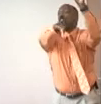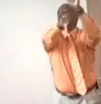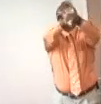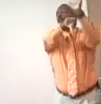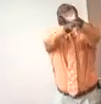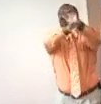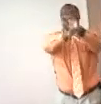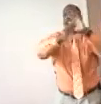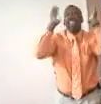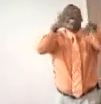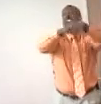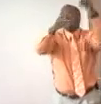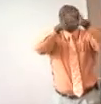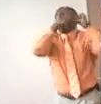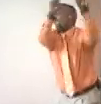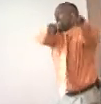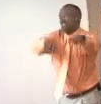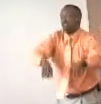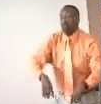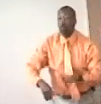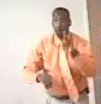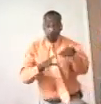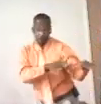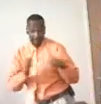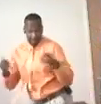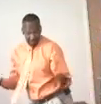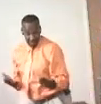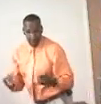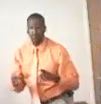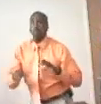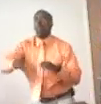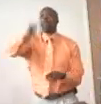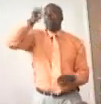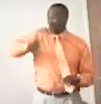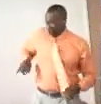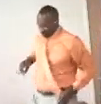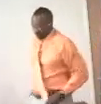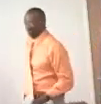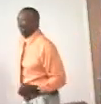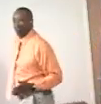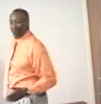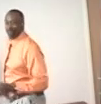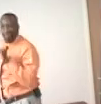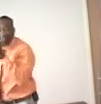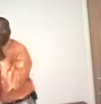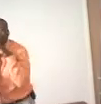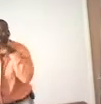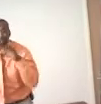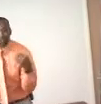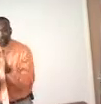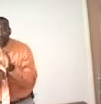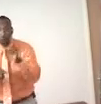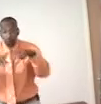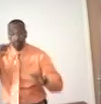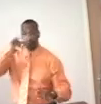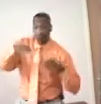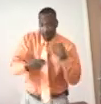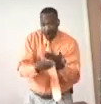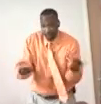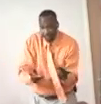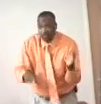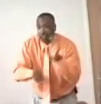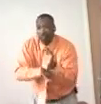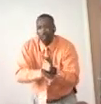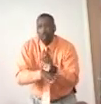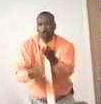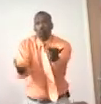Leave it outside. Pick it up on your way out. Don't pollute the church grounds. But when you walk up in the house of